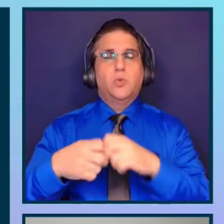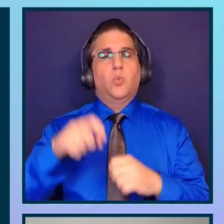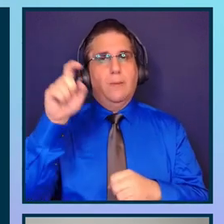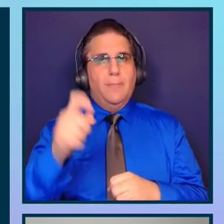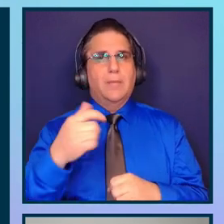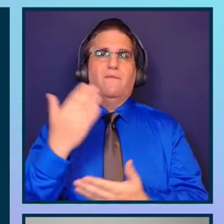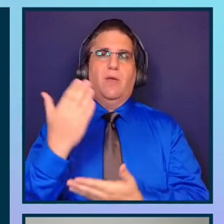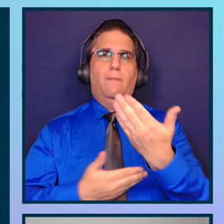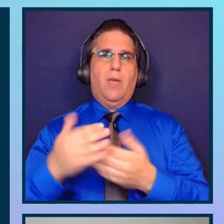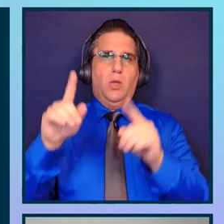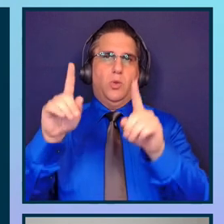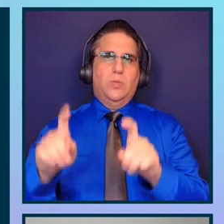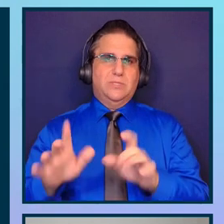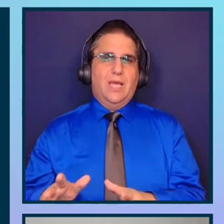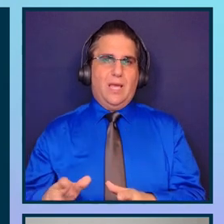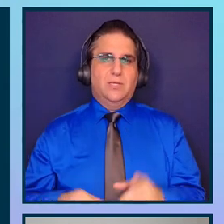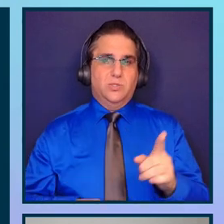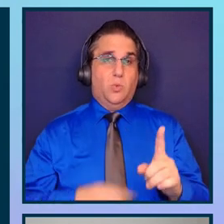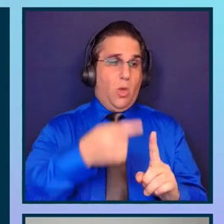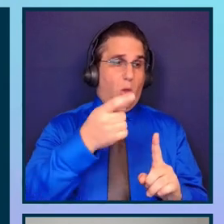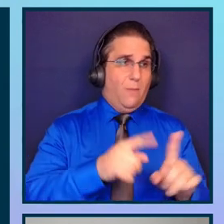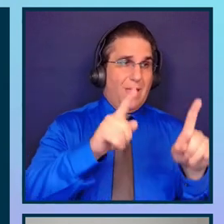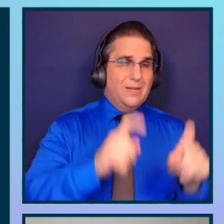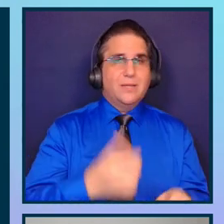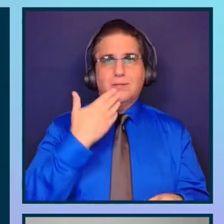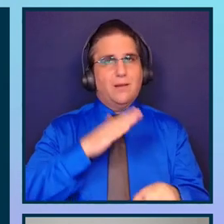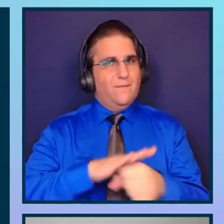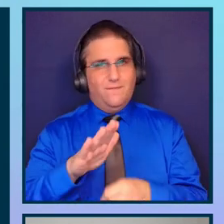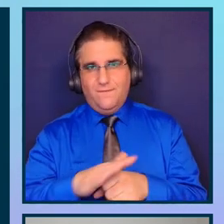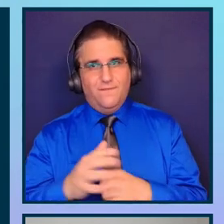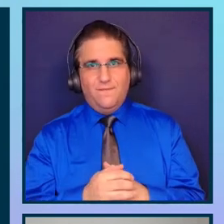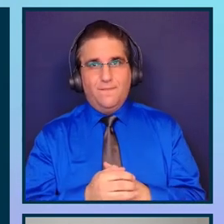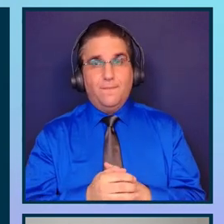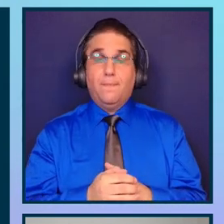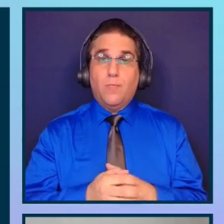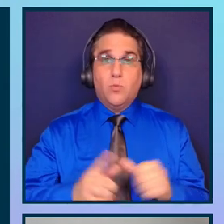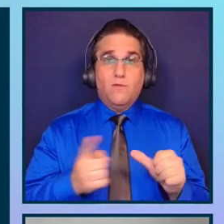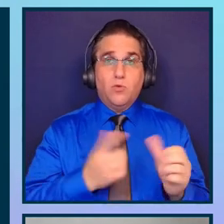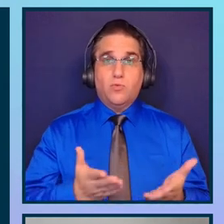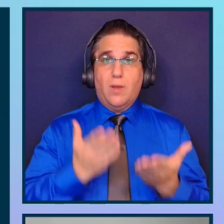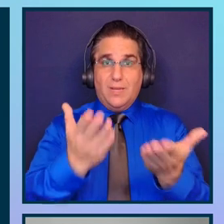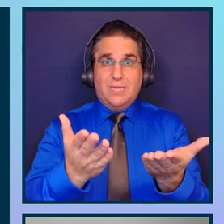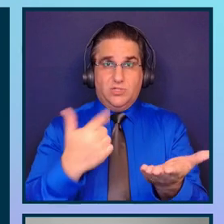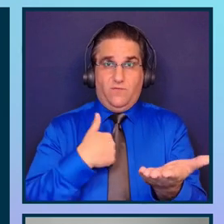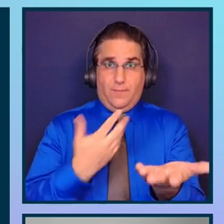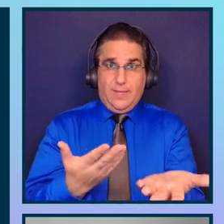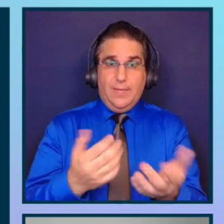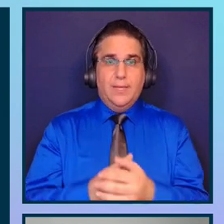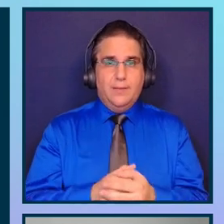important as those ultimate tests. So the first recommendation that I give you is